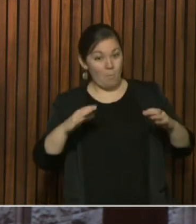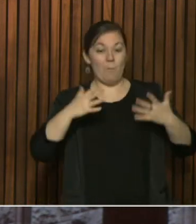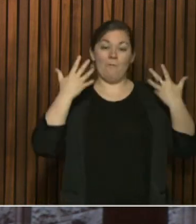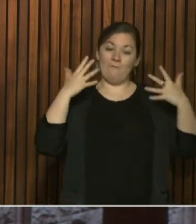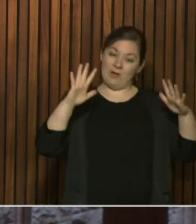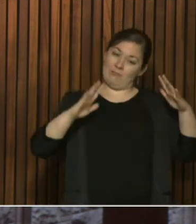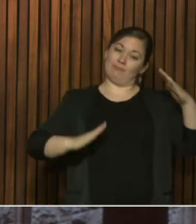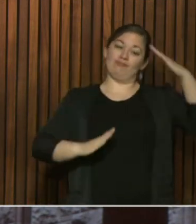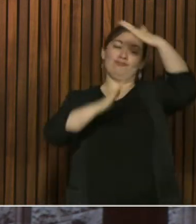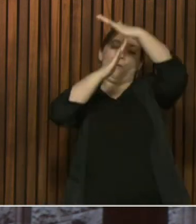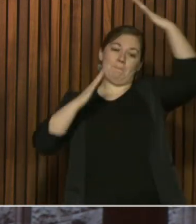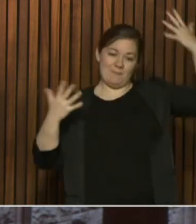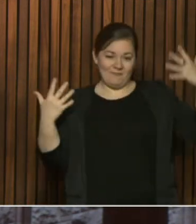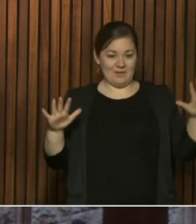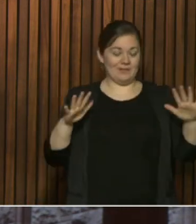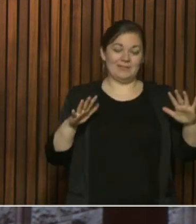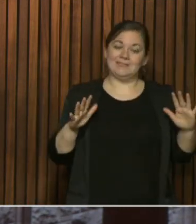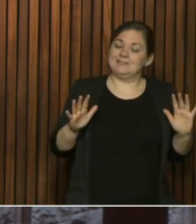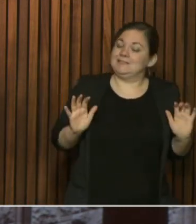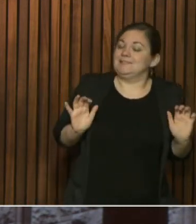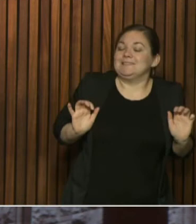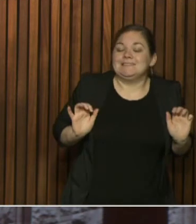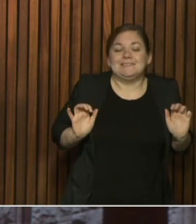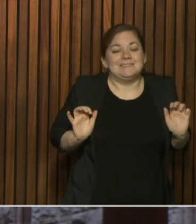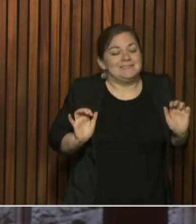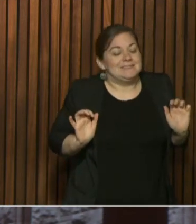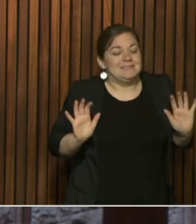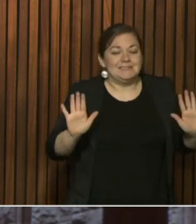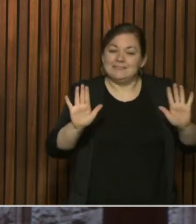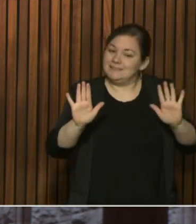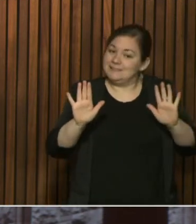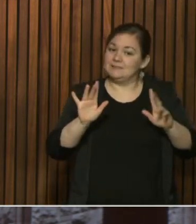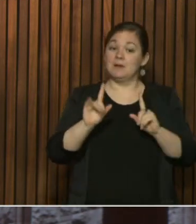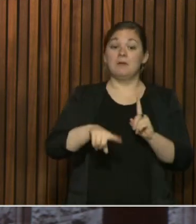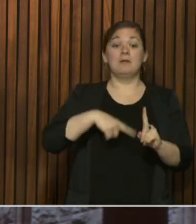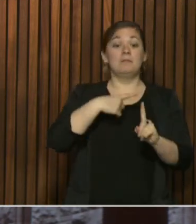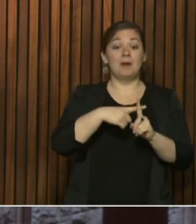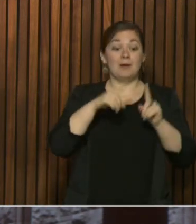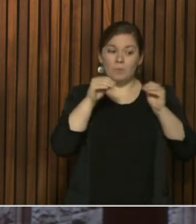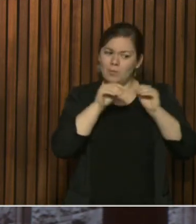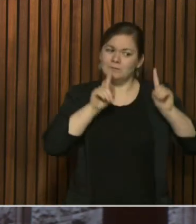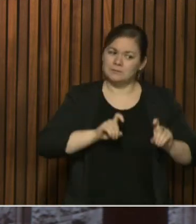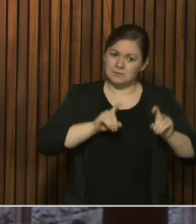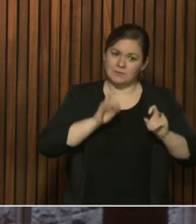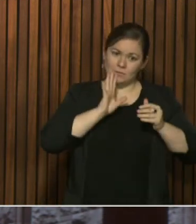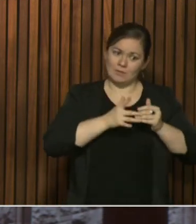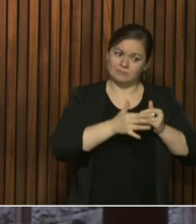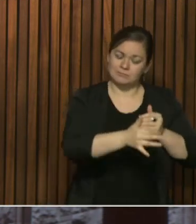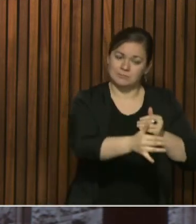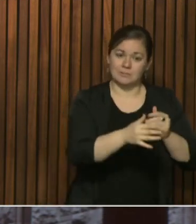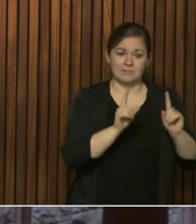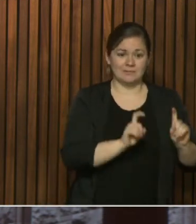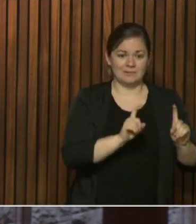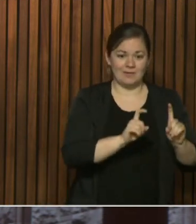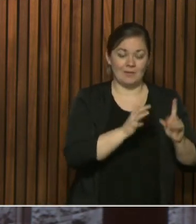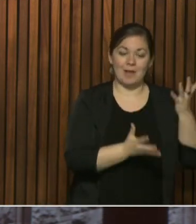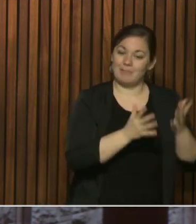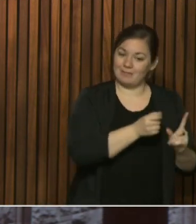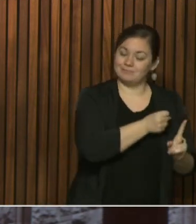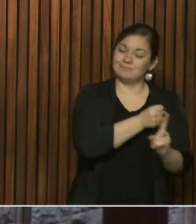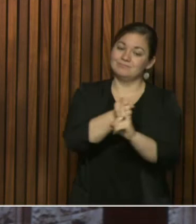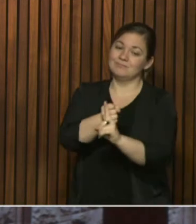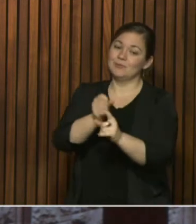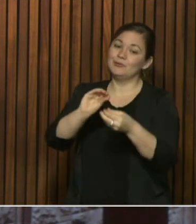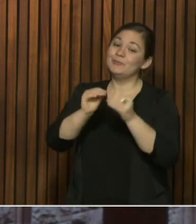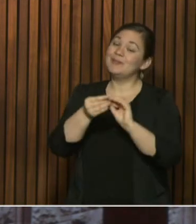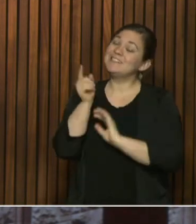stabilized the testing. Now, the other thing is that as we do more tests, it'll change it again. So we have to make sure we don't mix that into it.